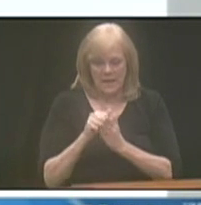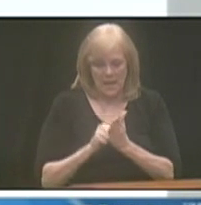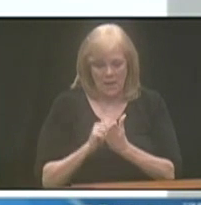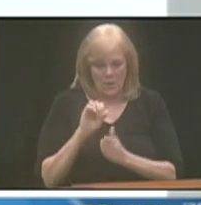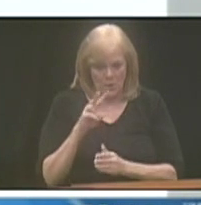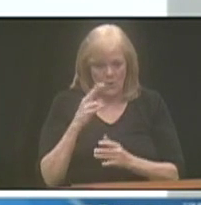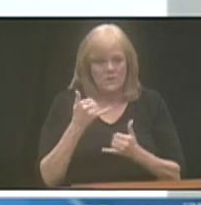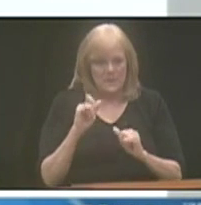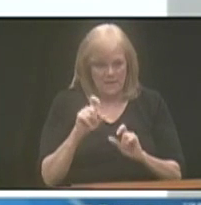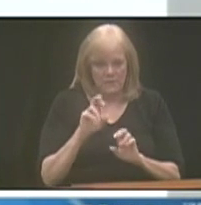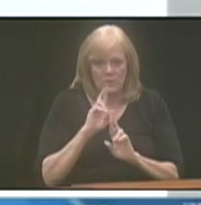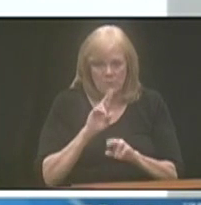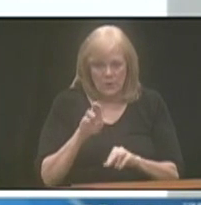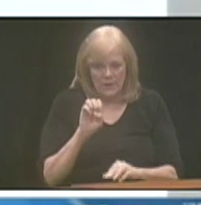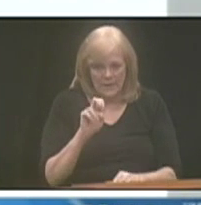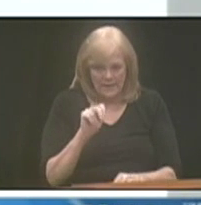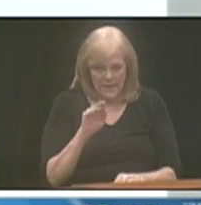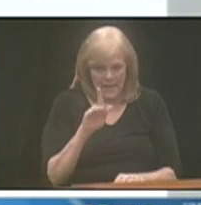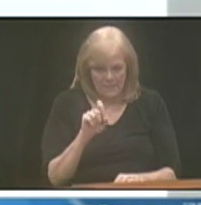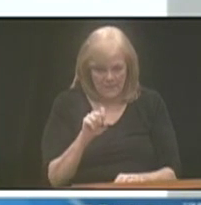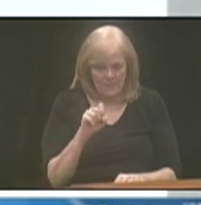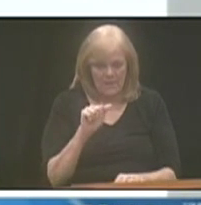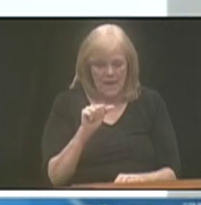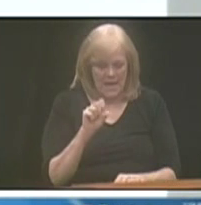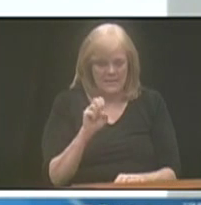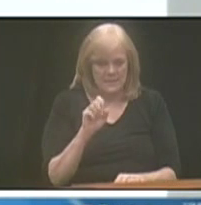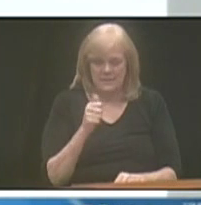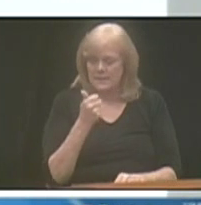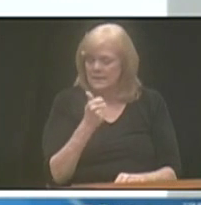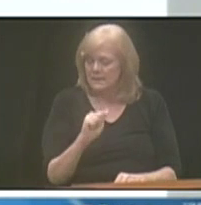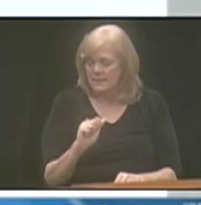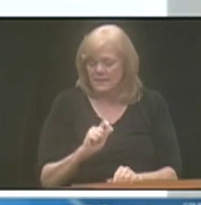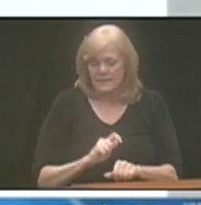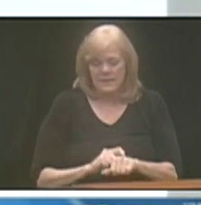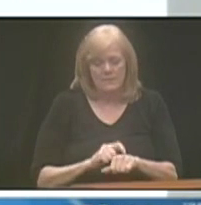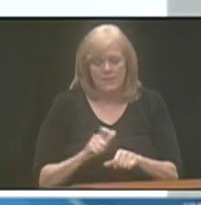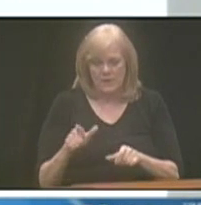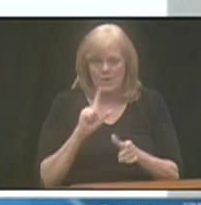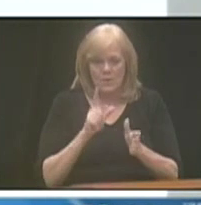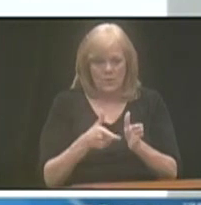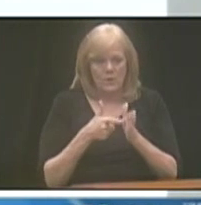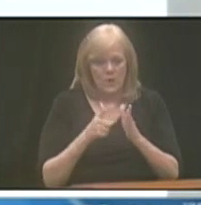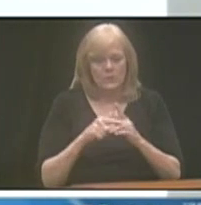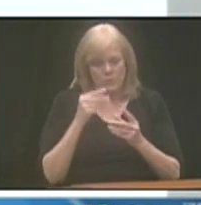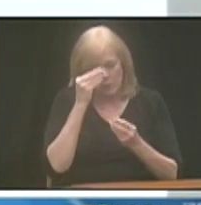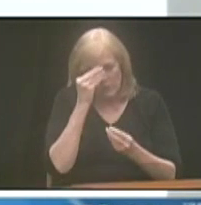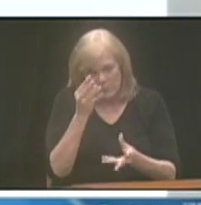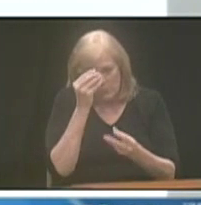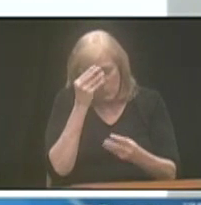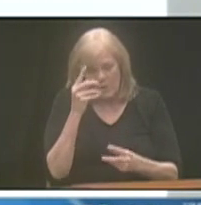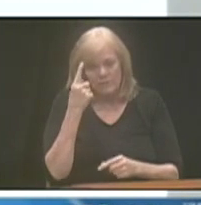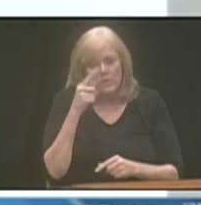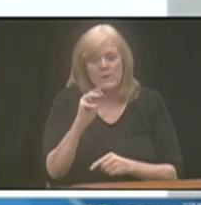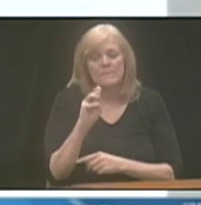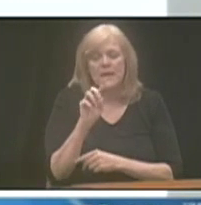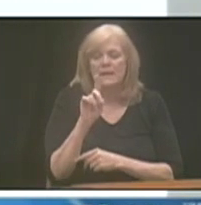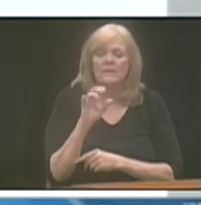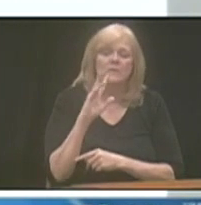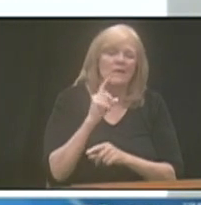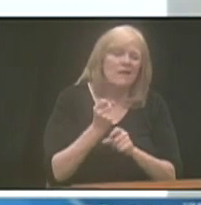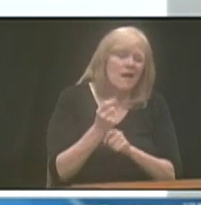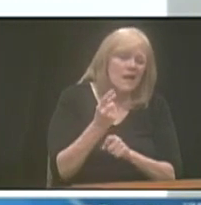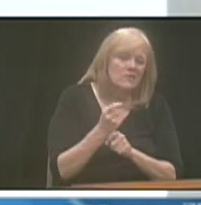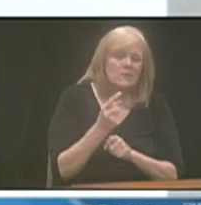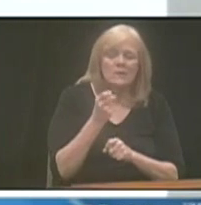will have to still report their ENABLE account assets anytime they're required to report their assets for Medicaid, whether that be annually